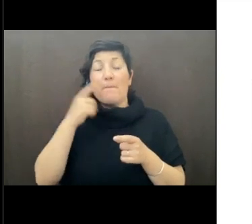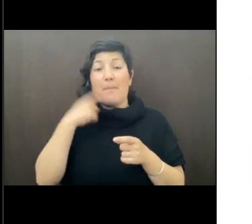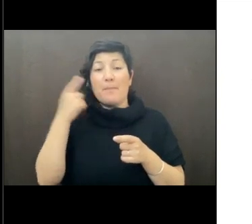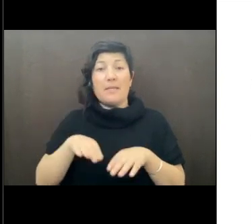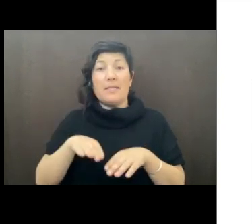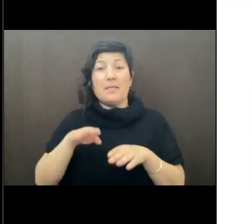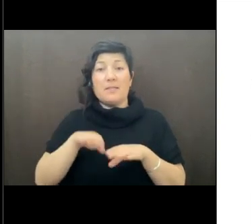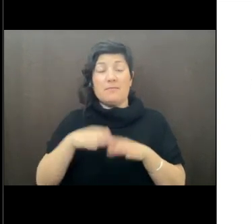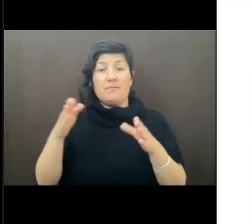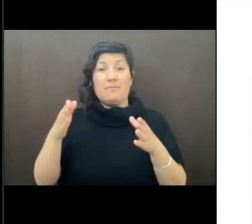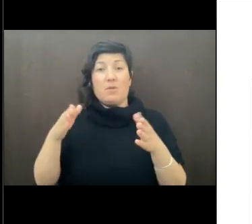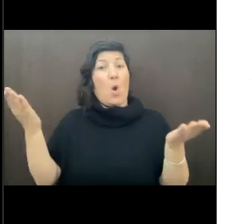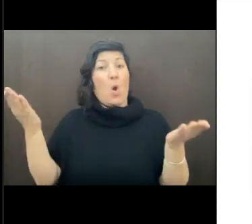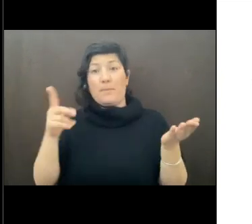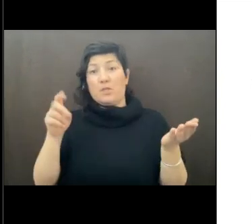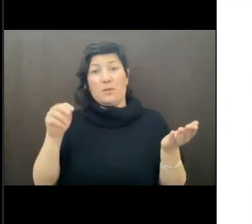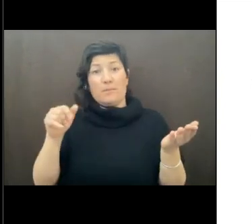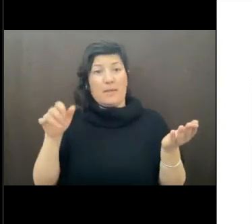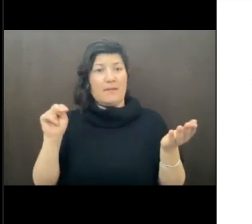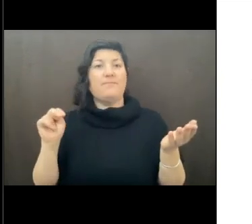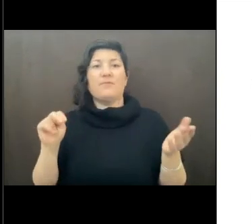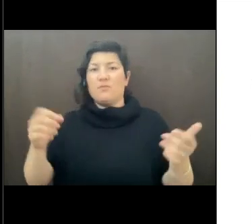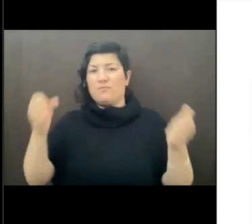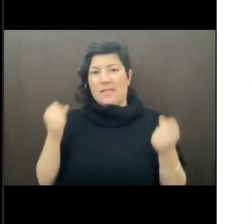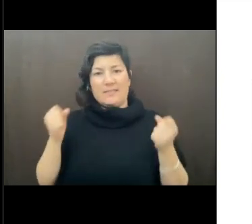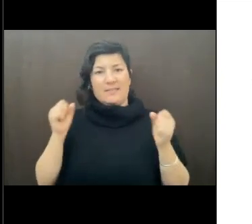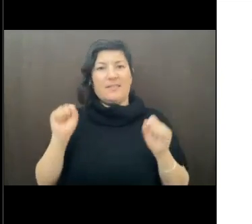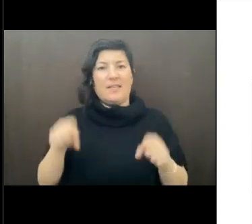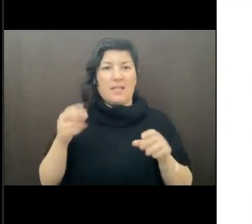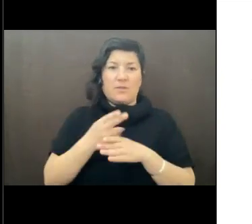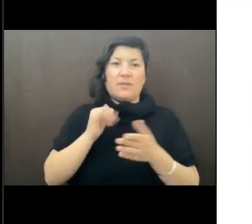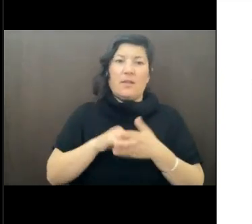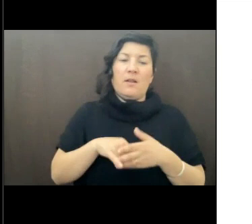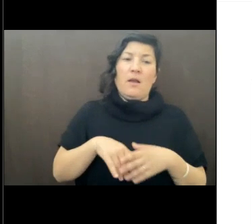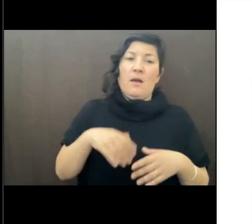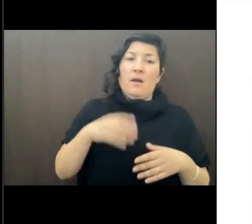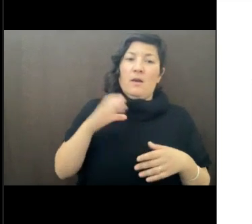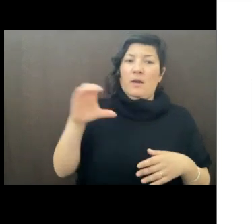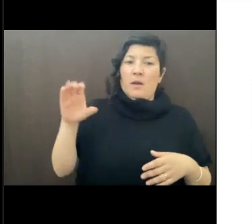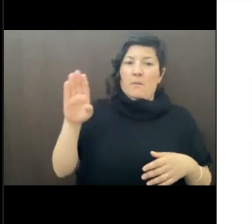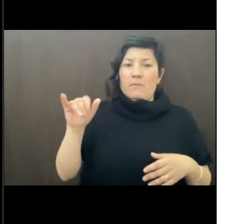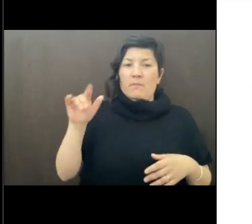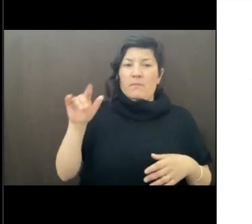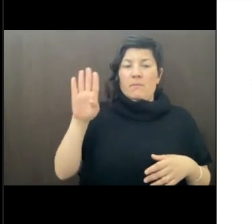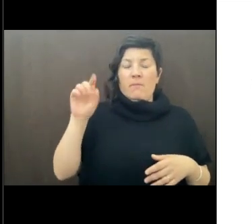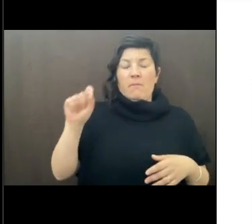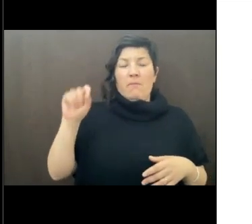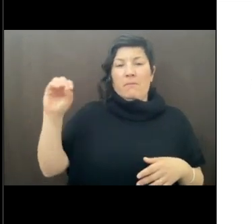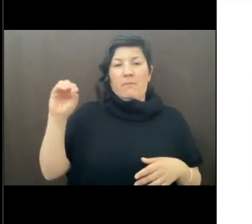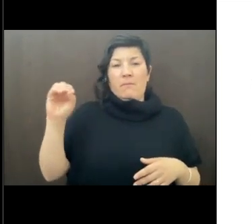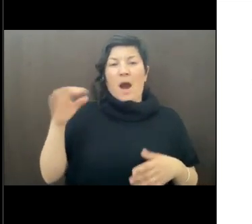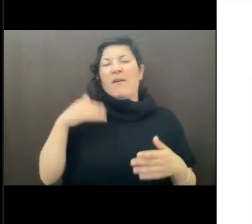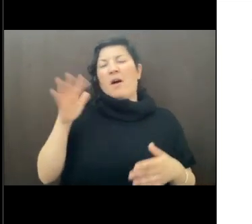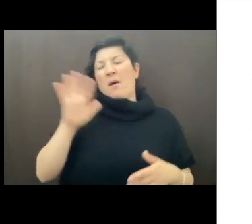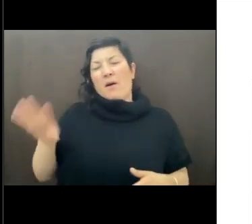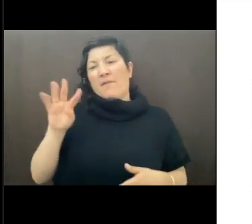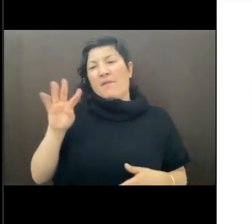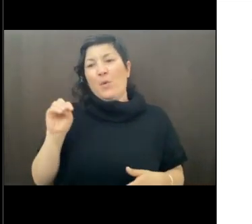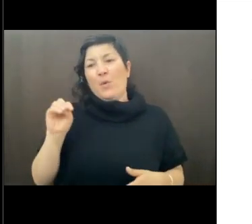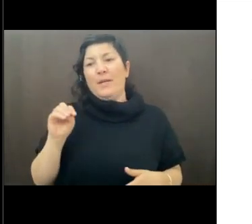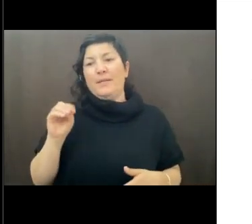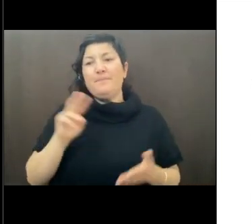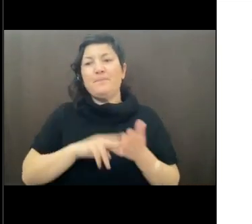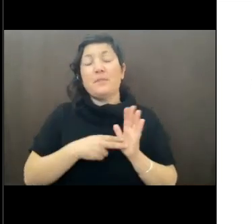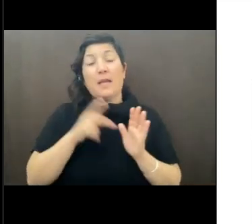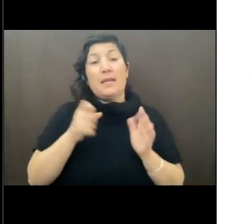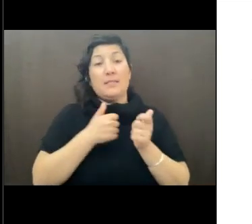it. Then we'll go on to we have 40 some at CC by 4.0. That means I need to keep track of which